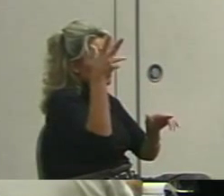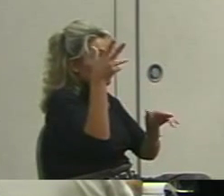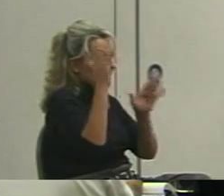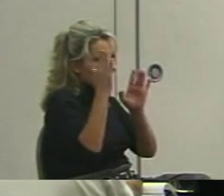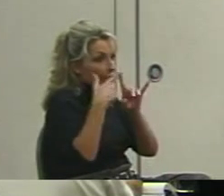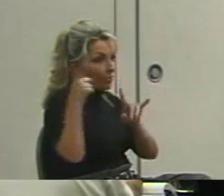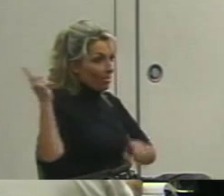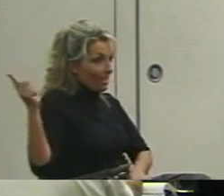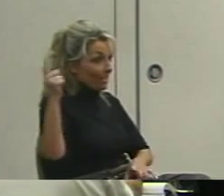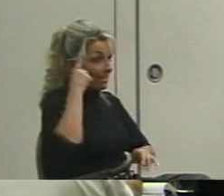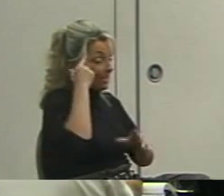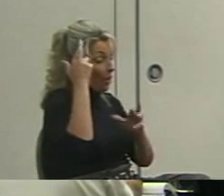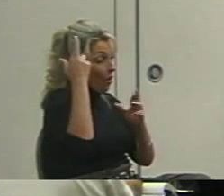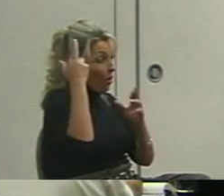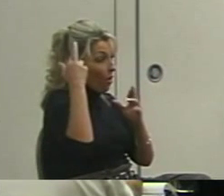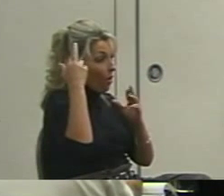hopefully.